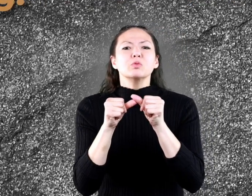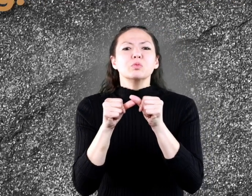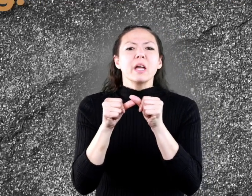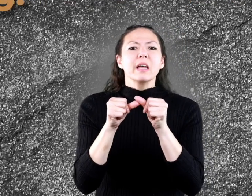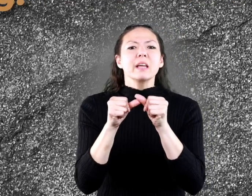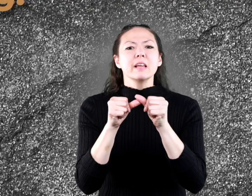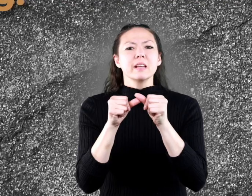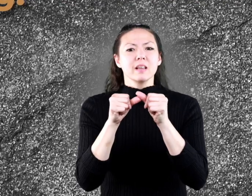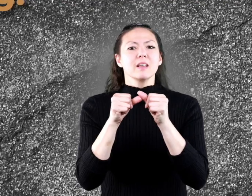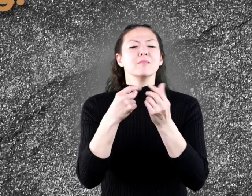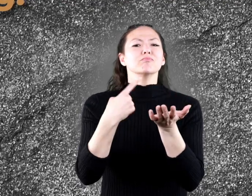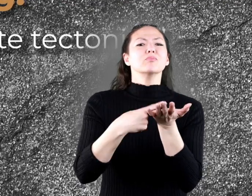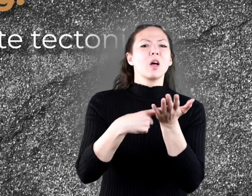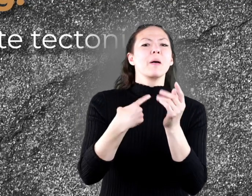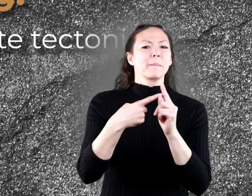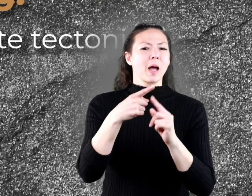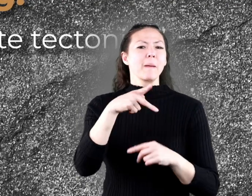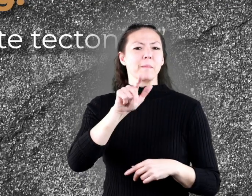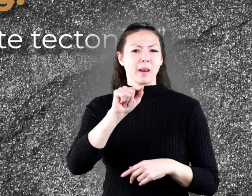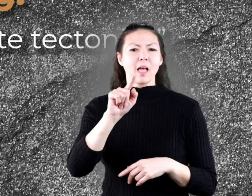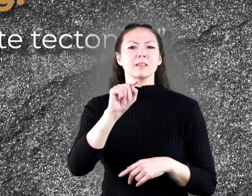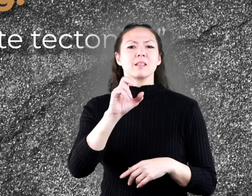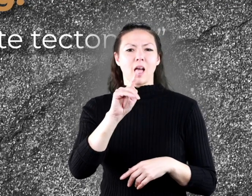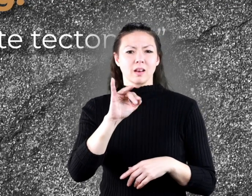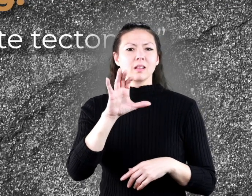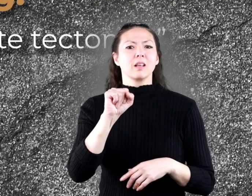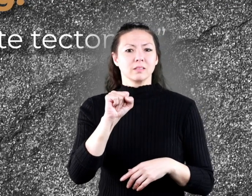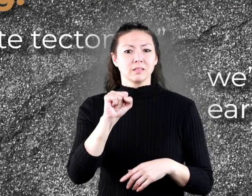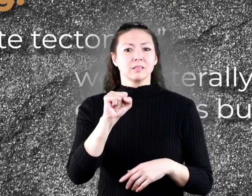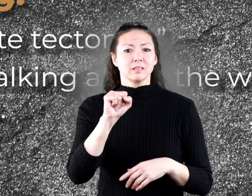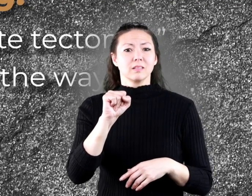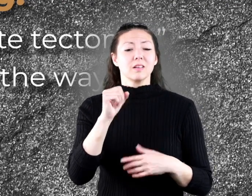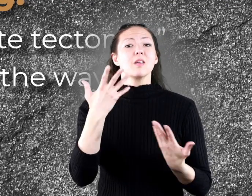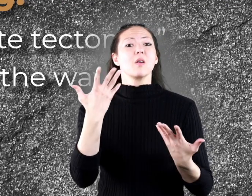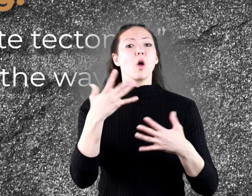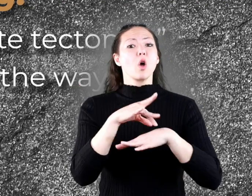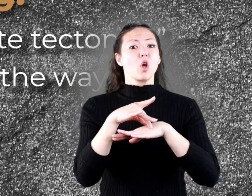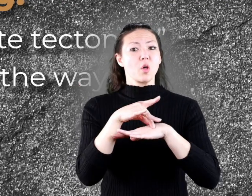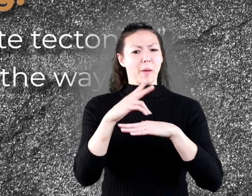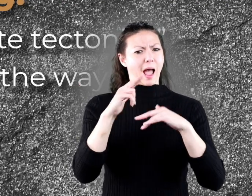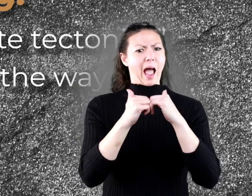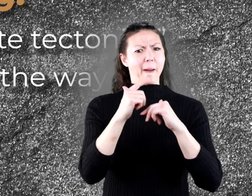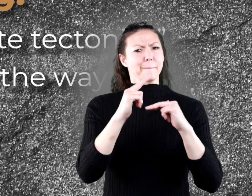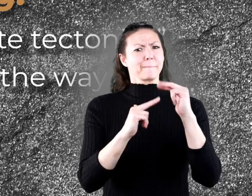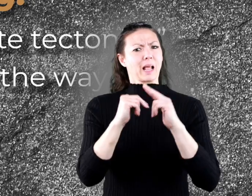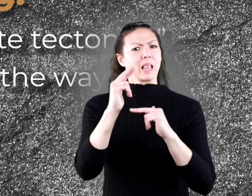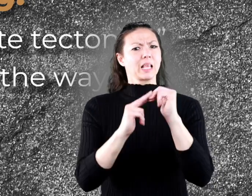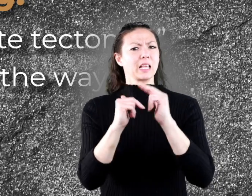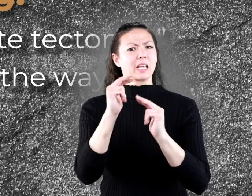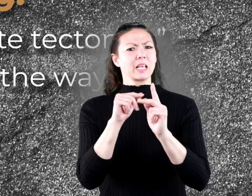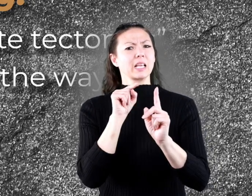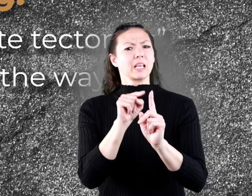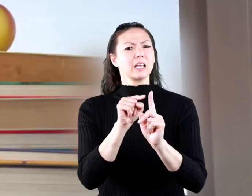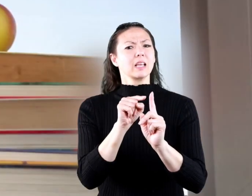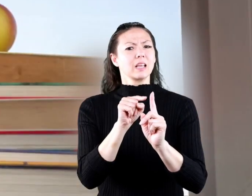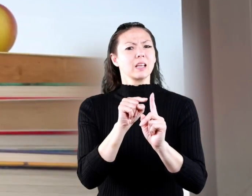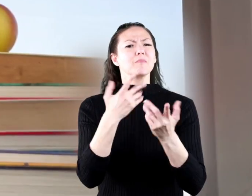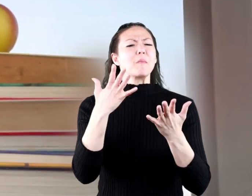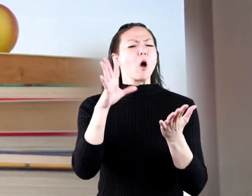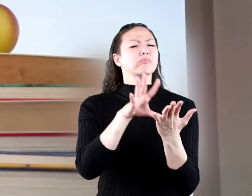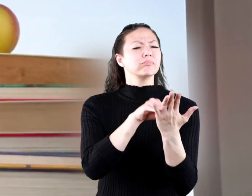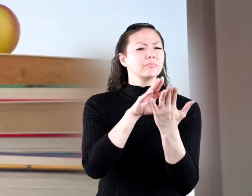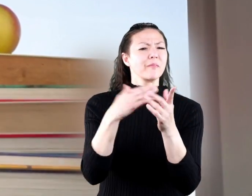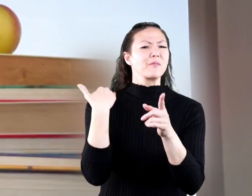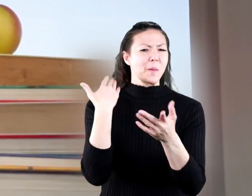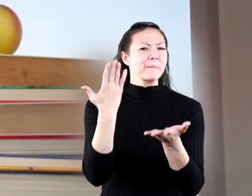to building so when we talk about plate tectonics we are literally talking about the way the earth was built as you might